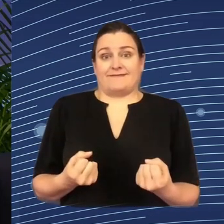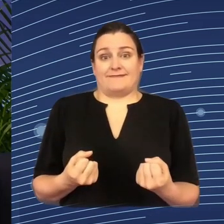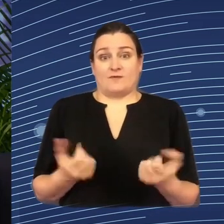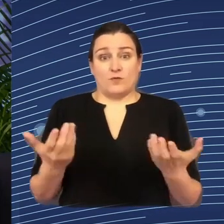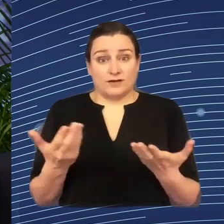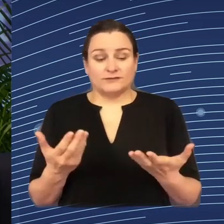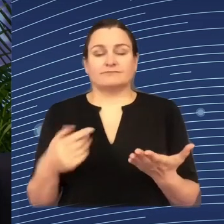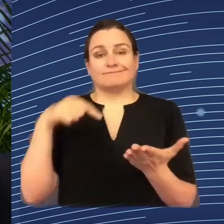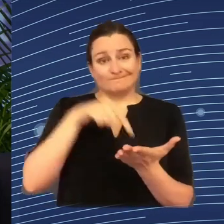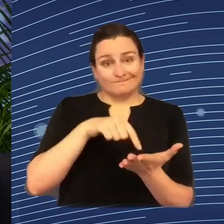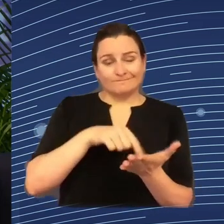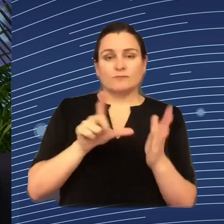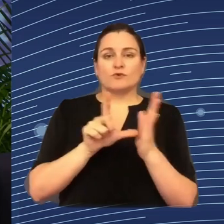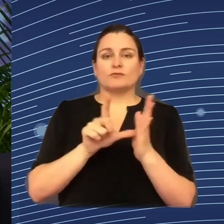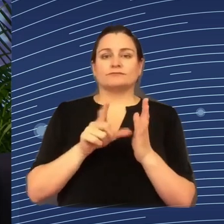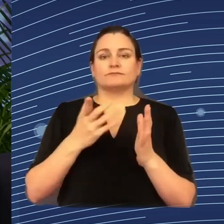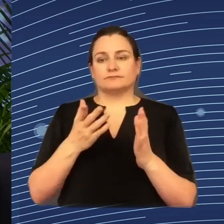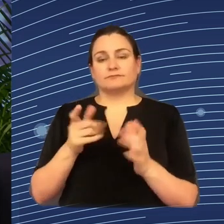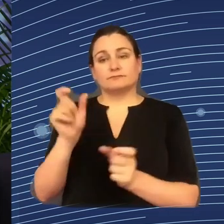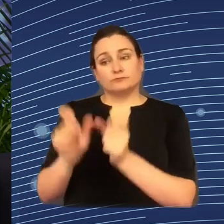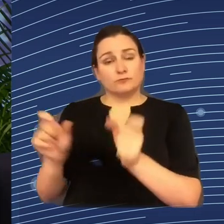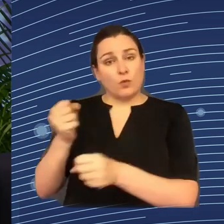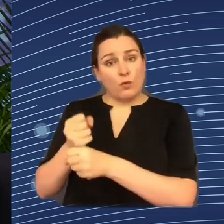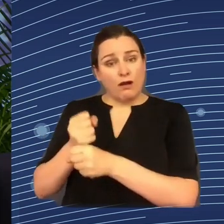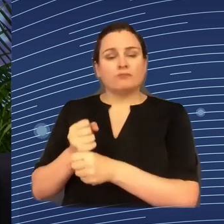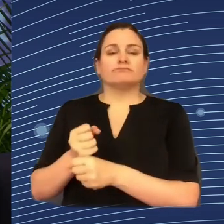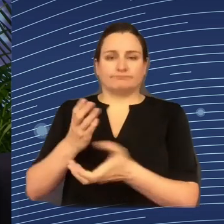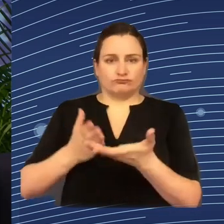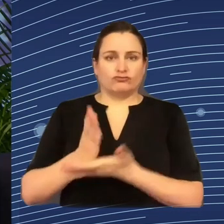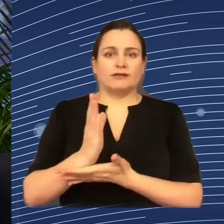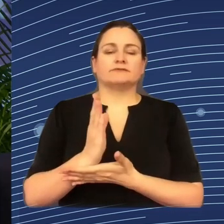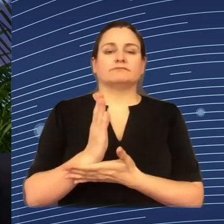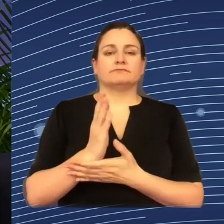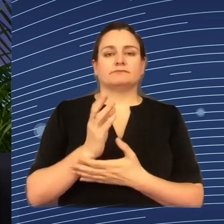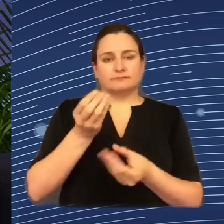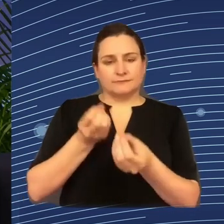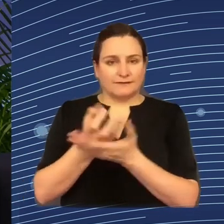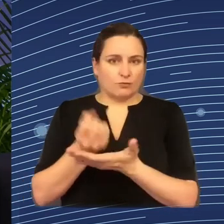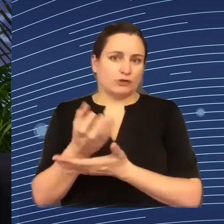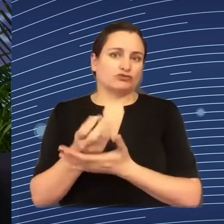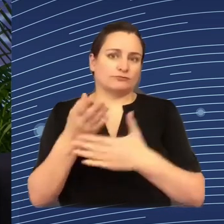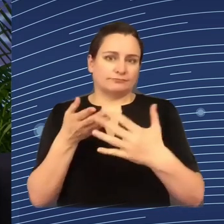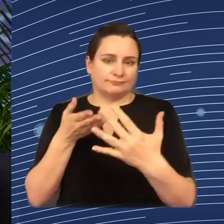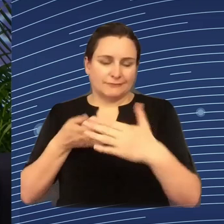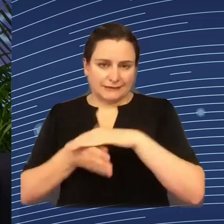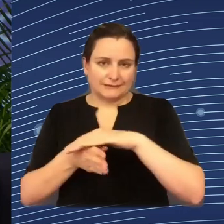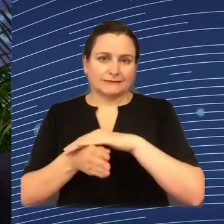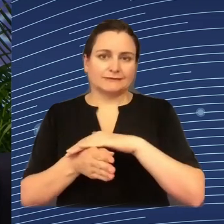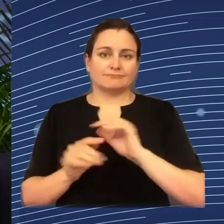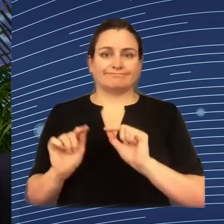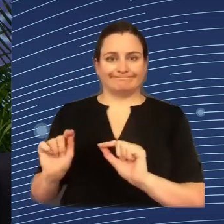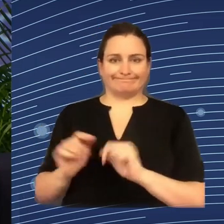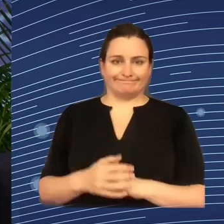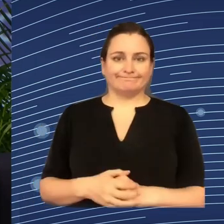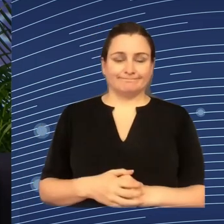of the workers' representatives and the trade unions at the workplace are respected exactly when it comes to AI.